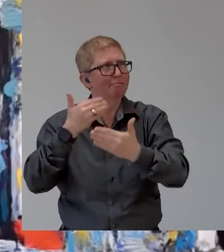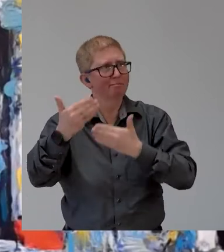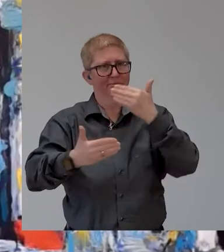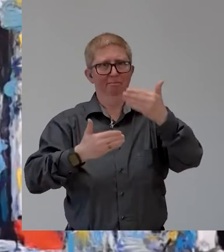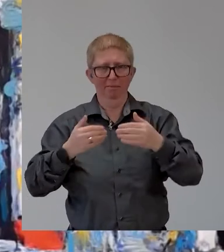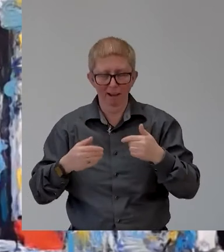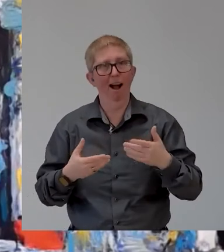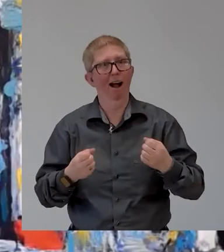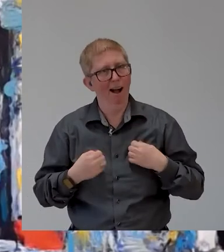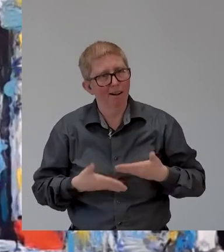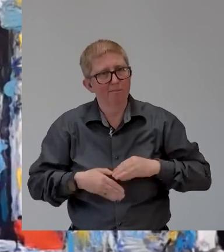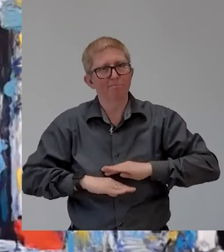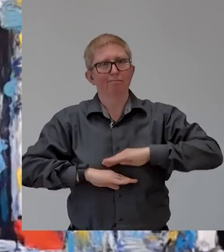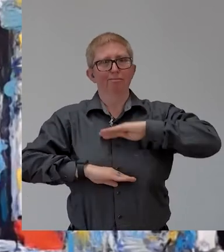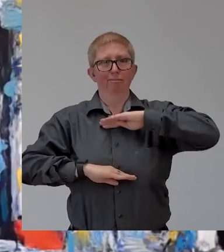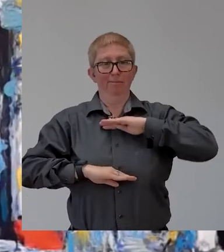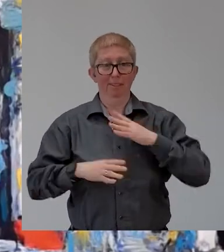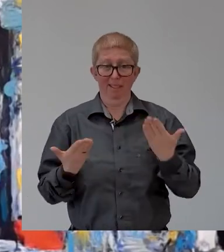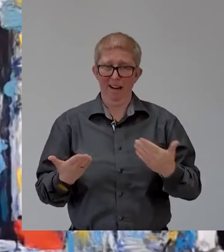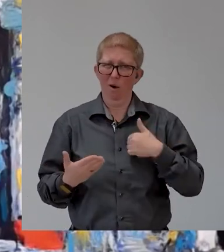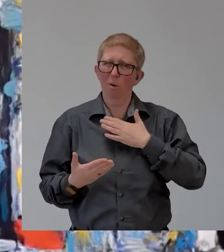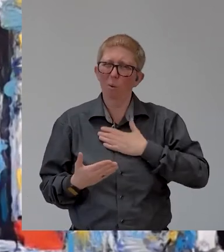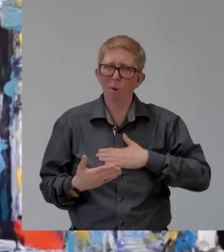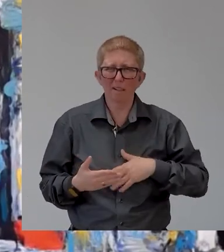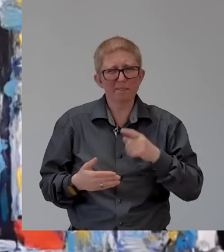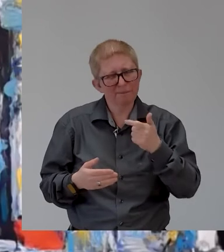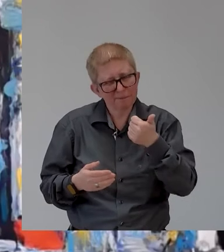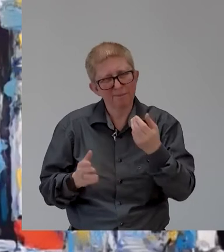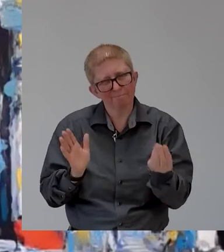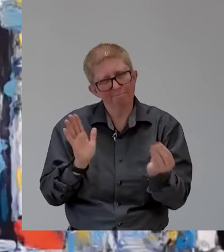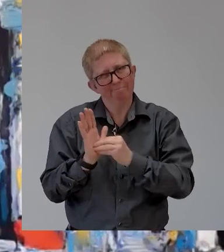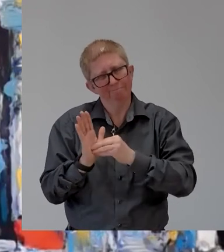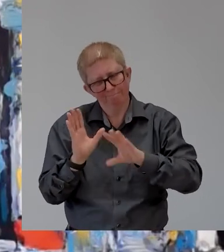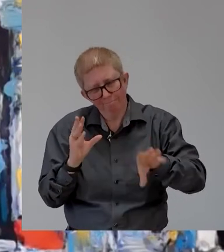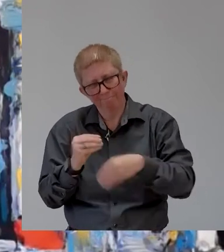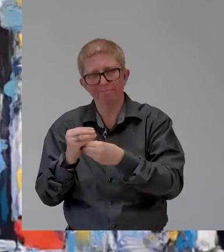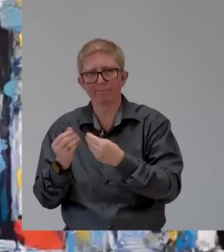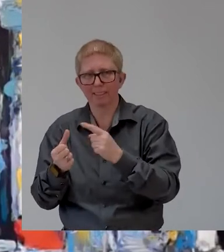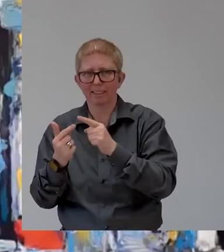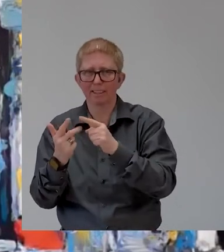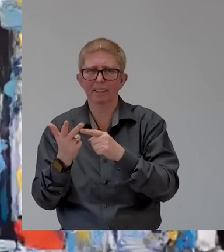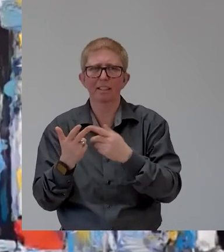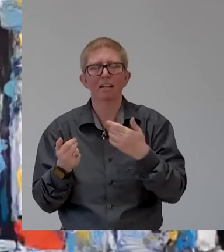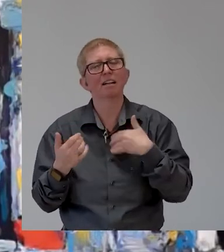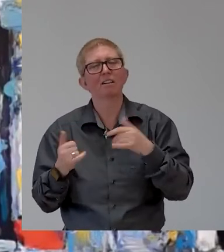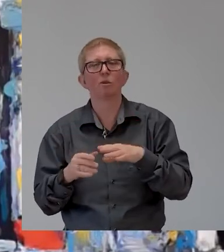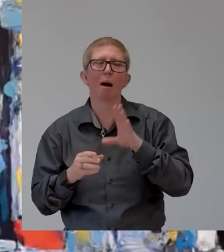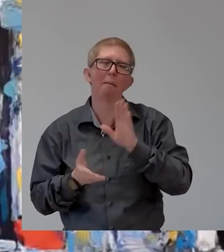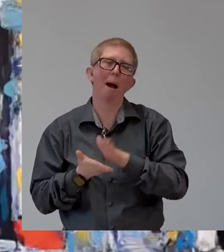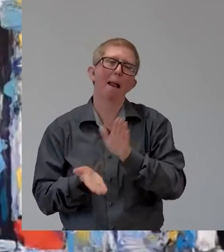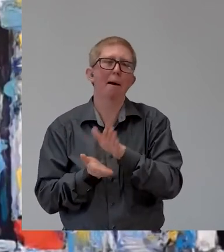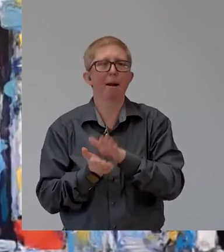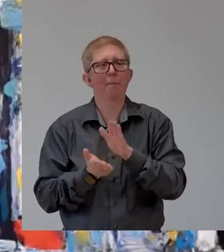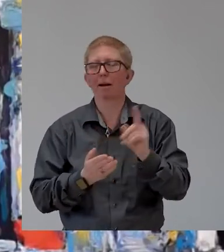already amazing zero project content we want to go beyond talking to create opportunities to